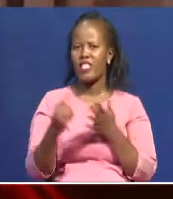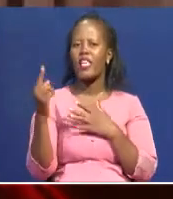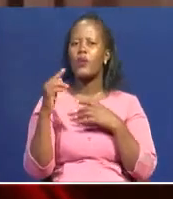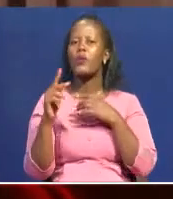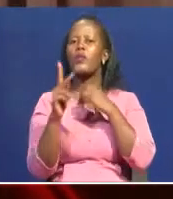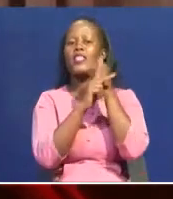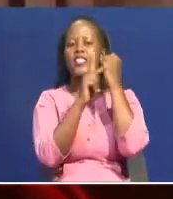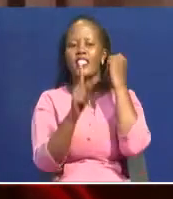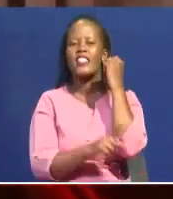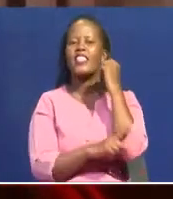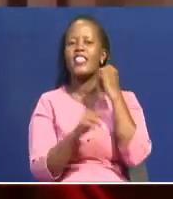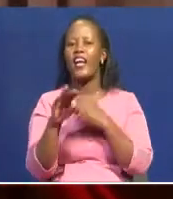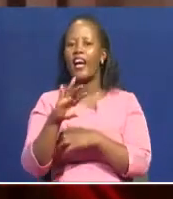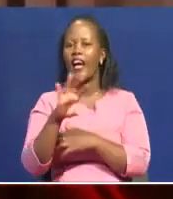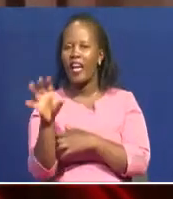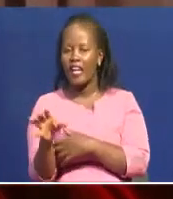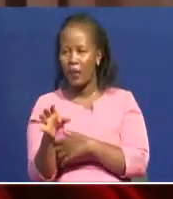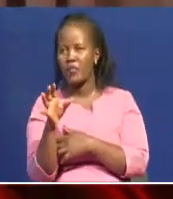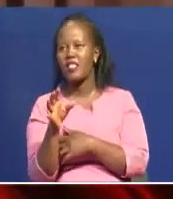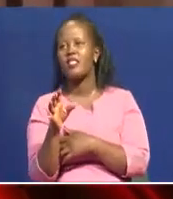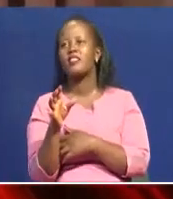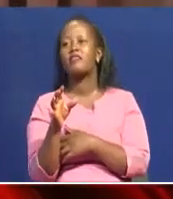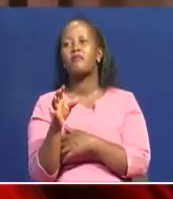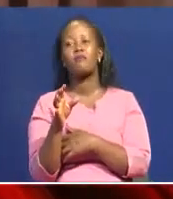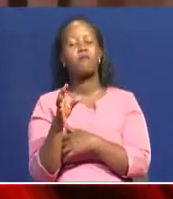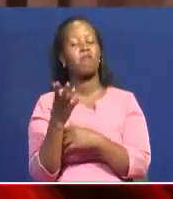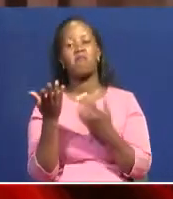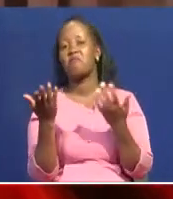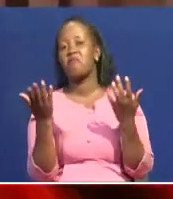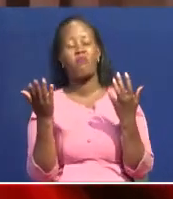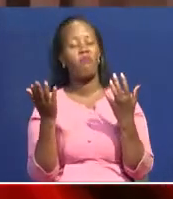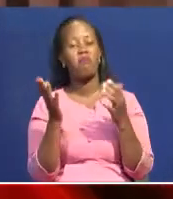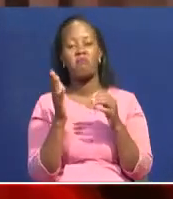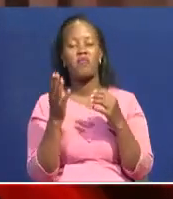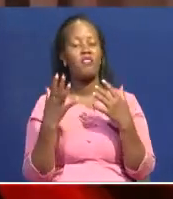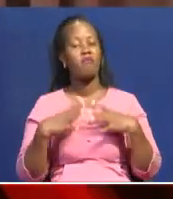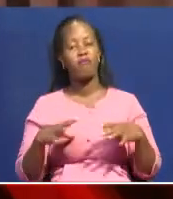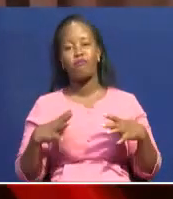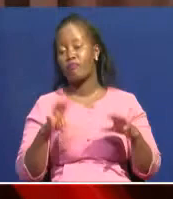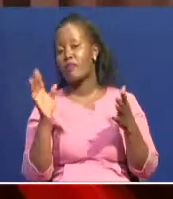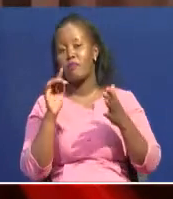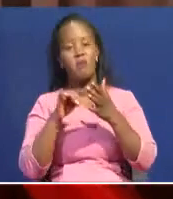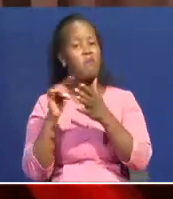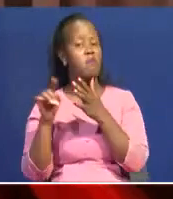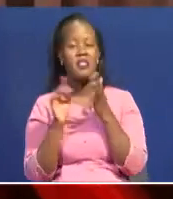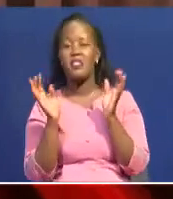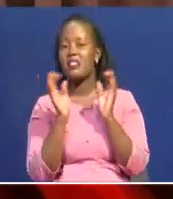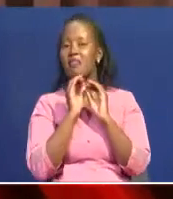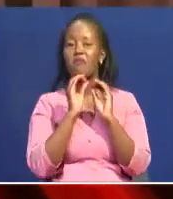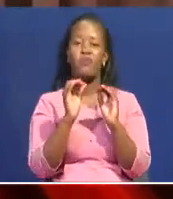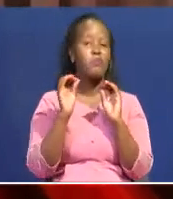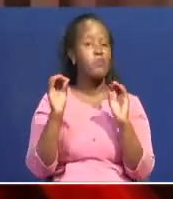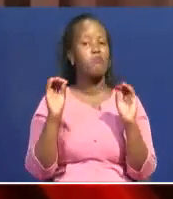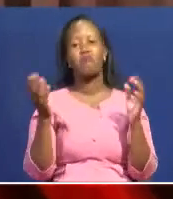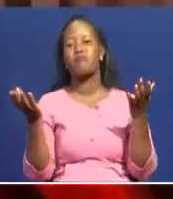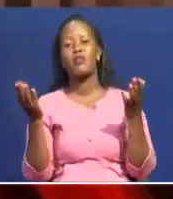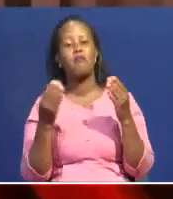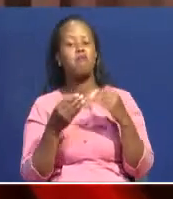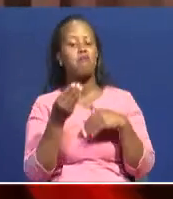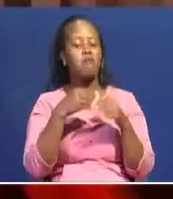innocent people bought